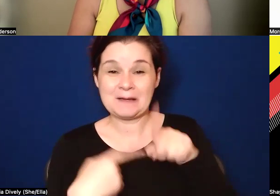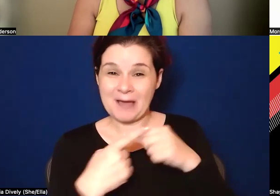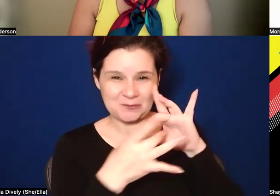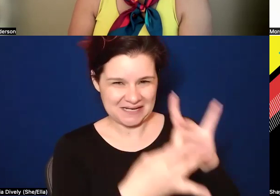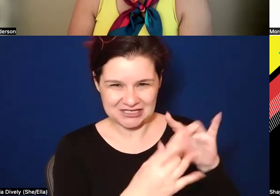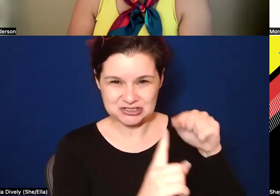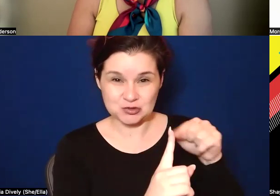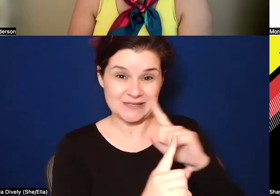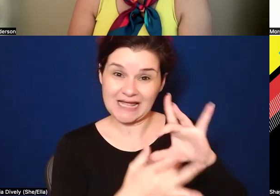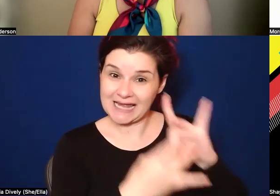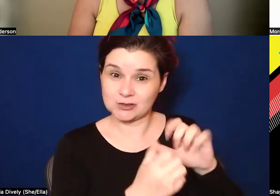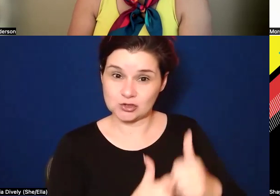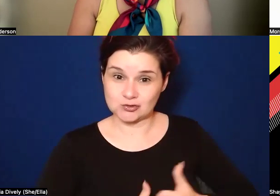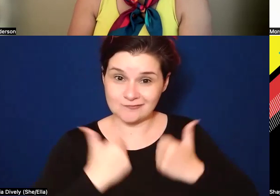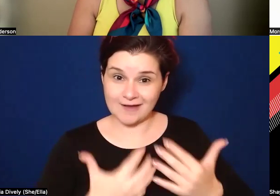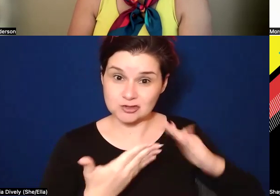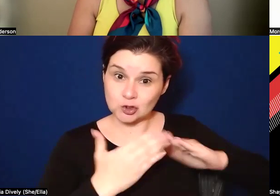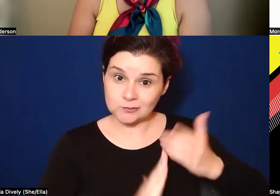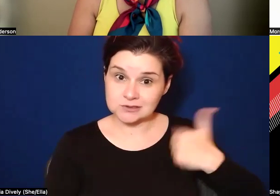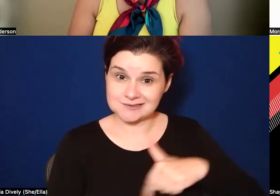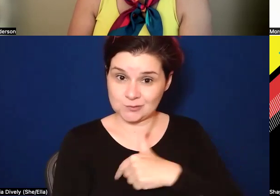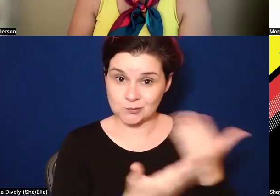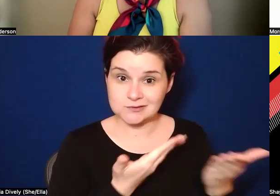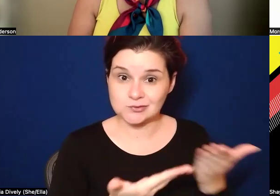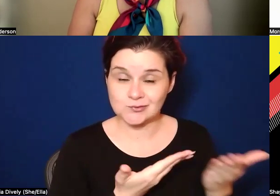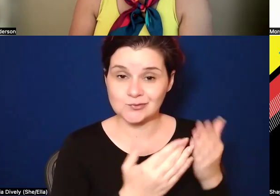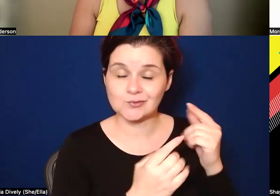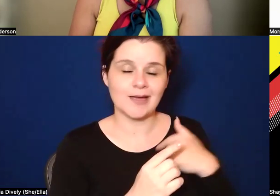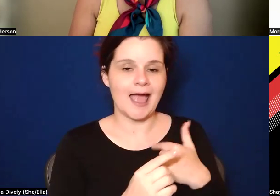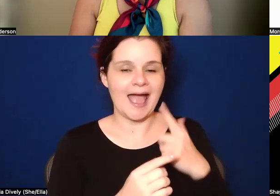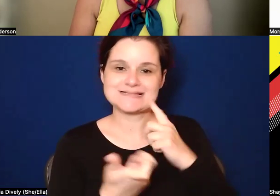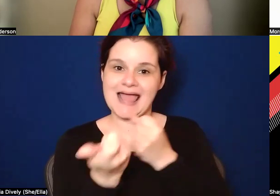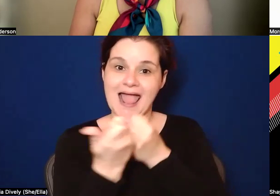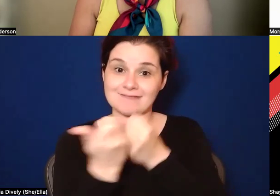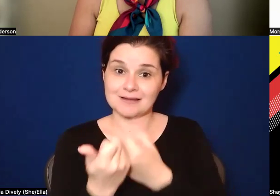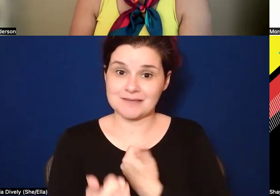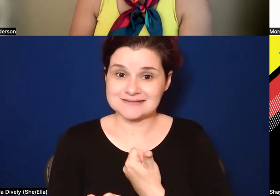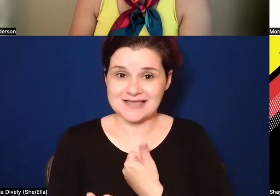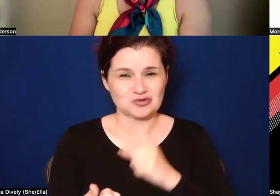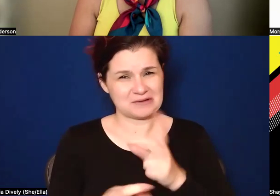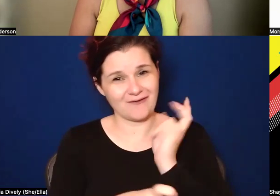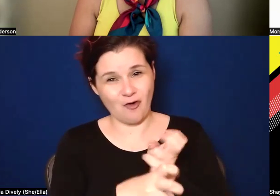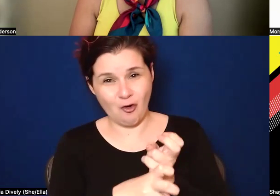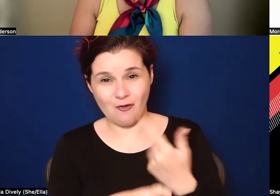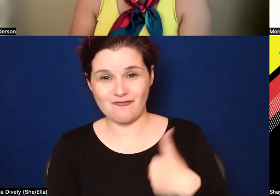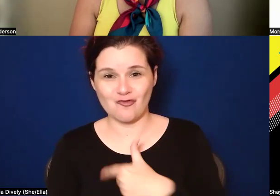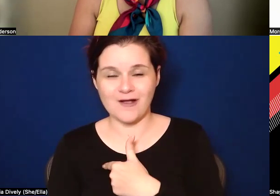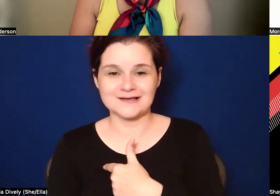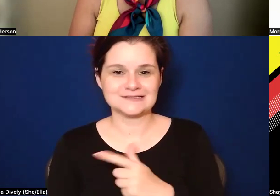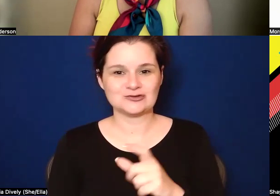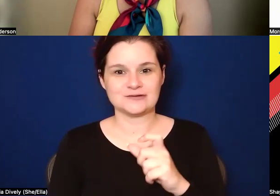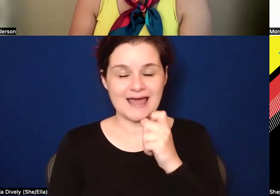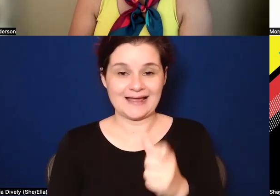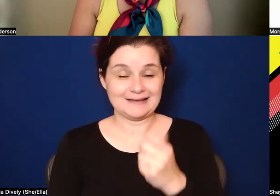connecting with the survivors and the communities that we serve. And, you know, um, as an advocate, sometimes it's so hard for us to, um, not get